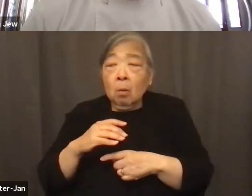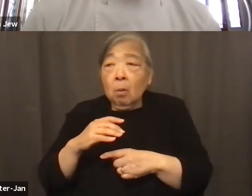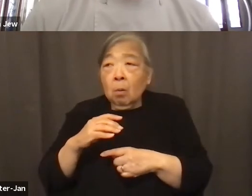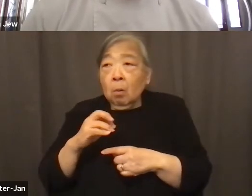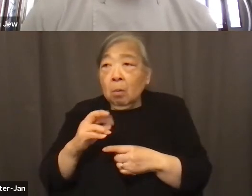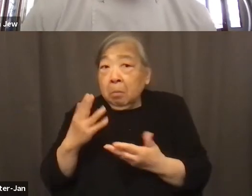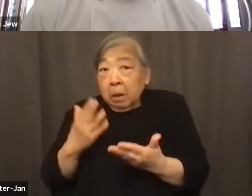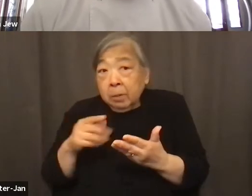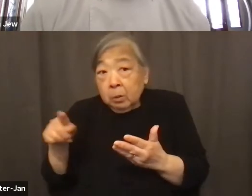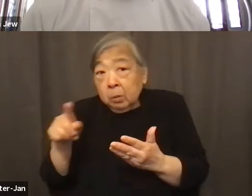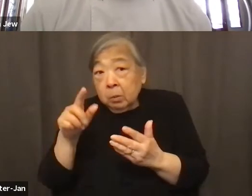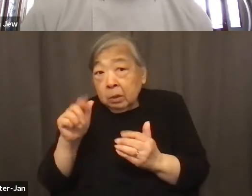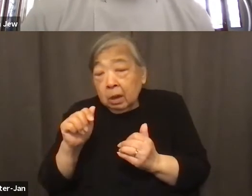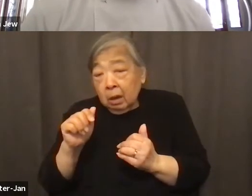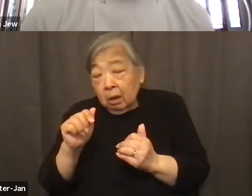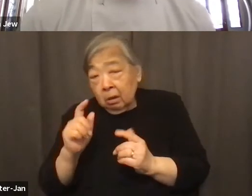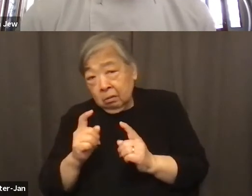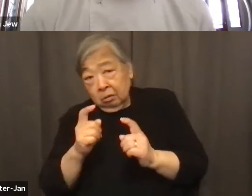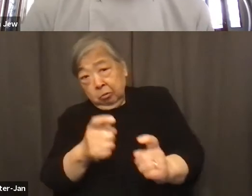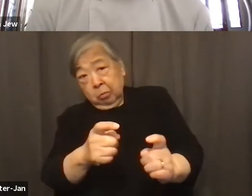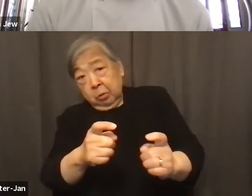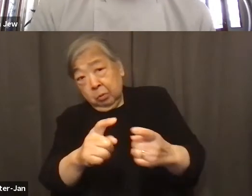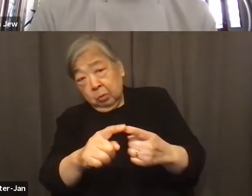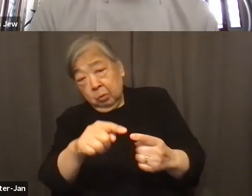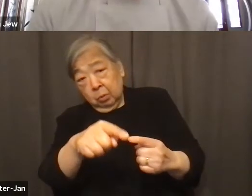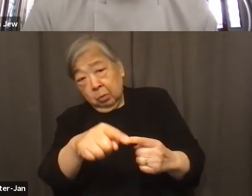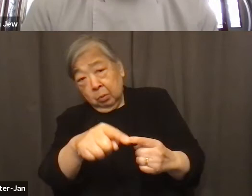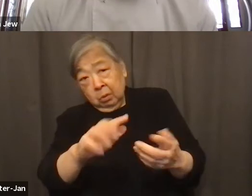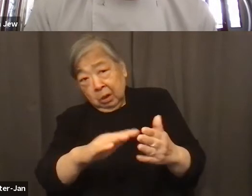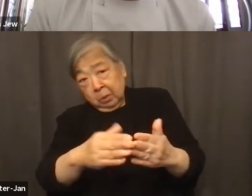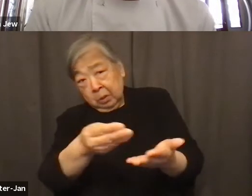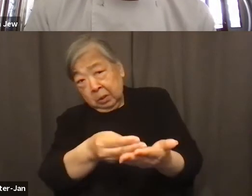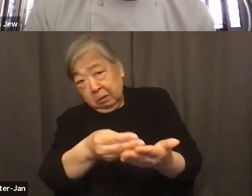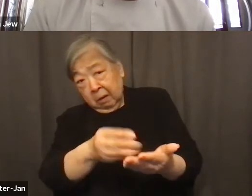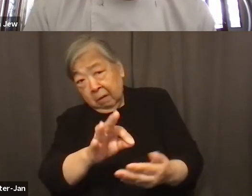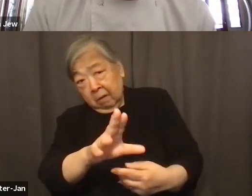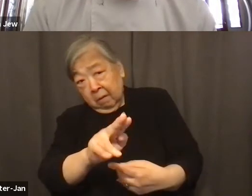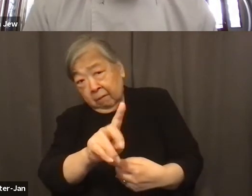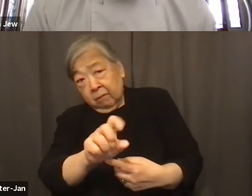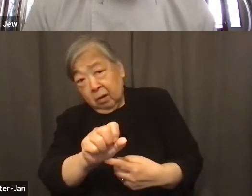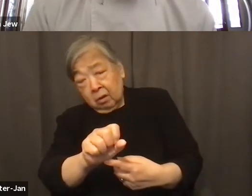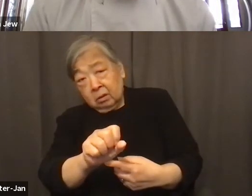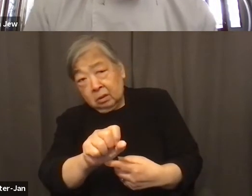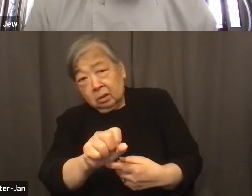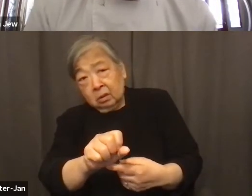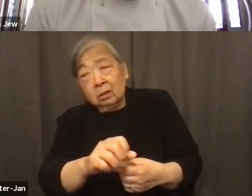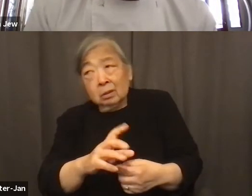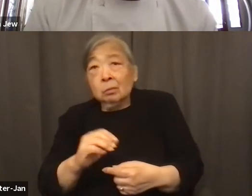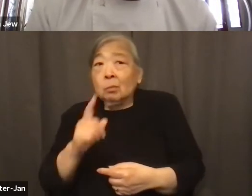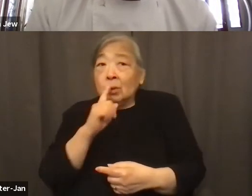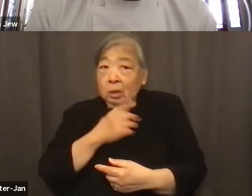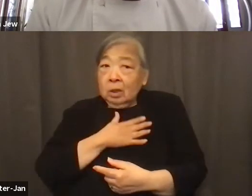community funds that that's that's really appreciated.